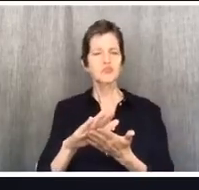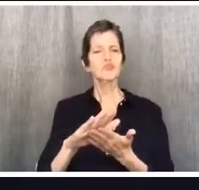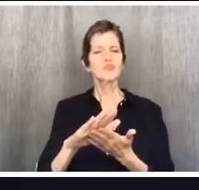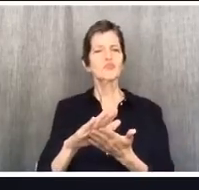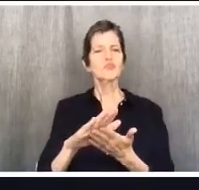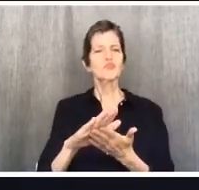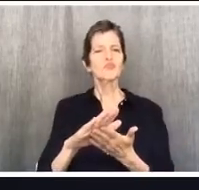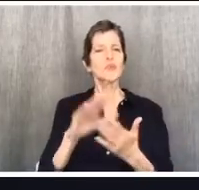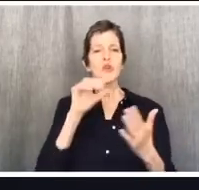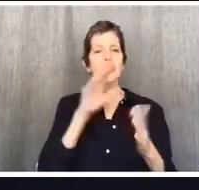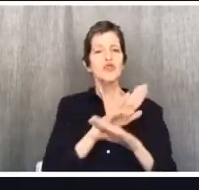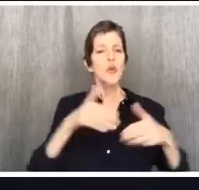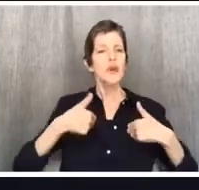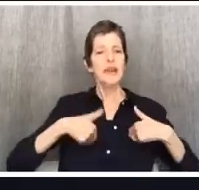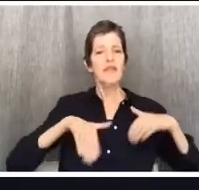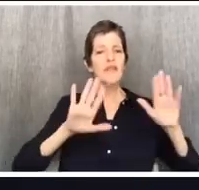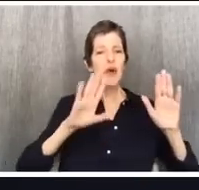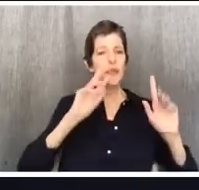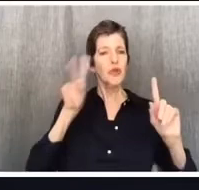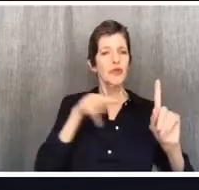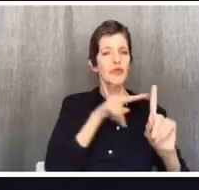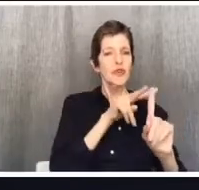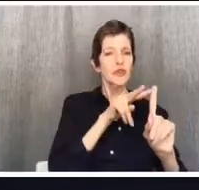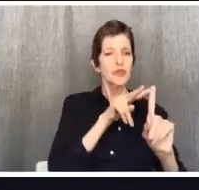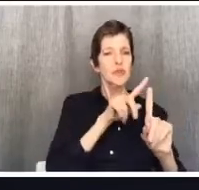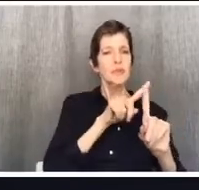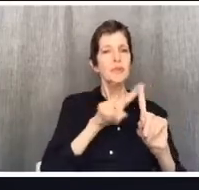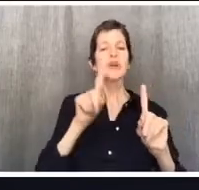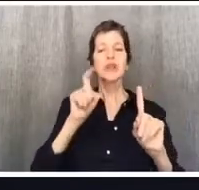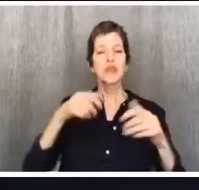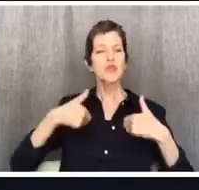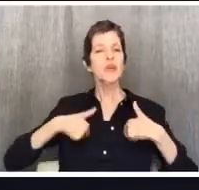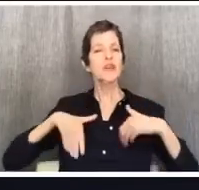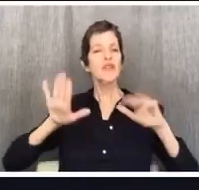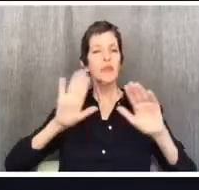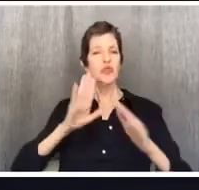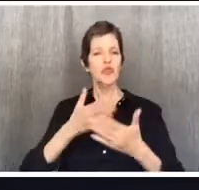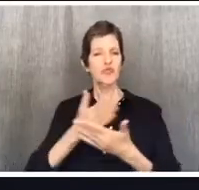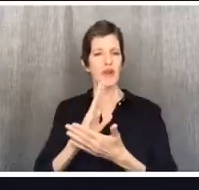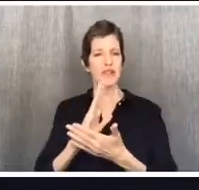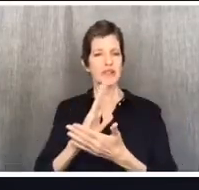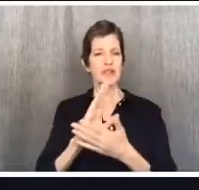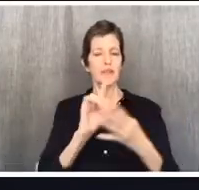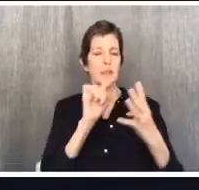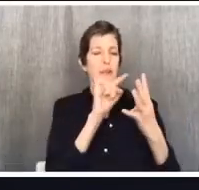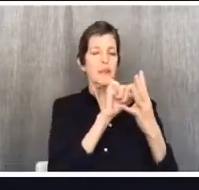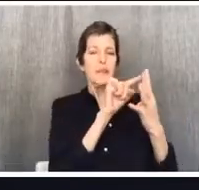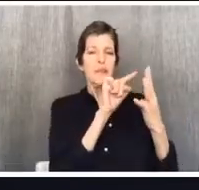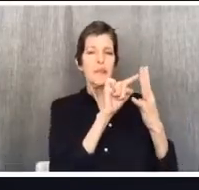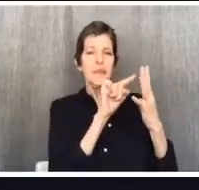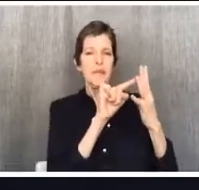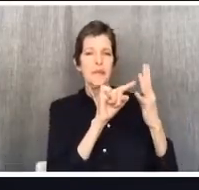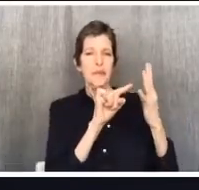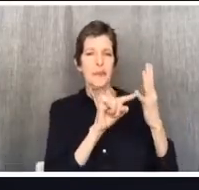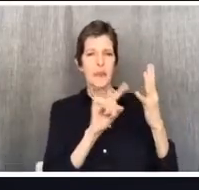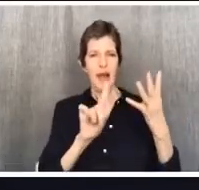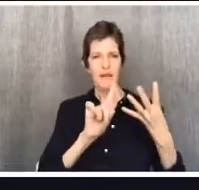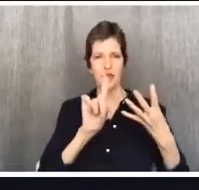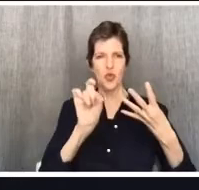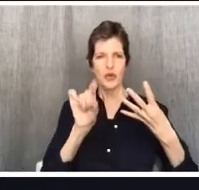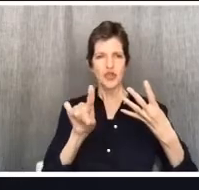Just four questions we can ask in our daily lives and small and big decisions. All of these questions are not me-centered.